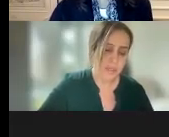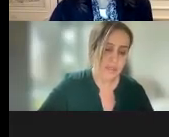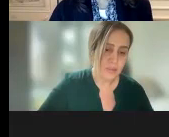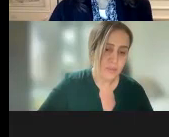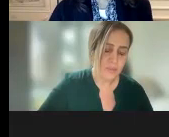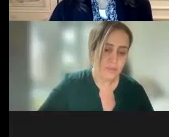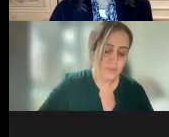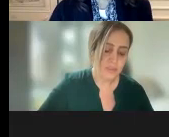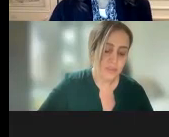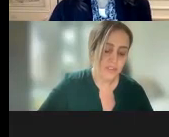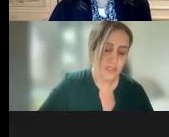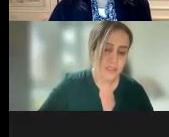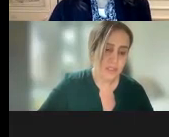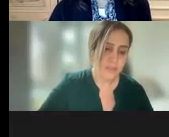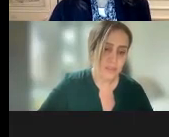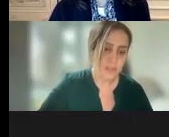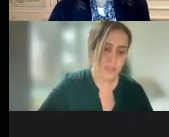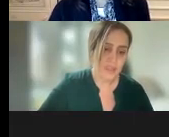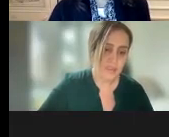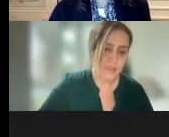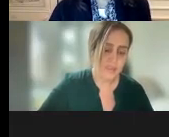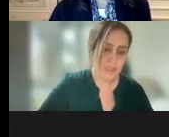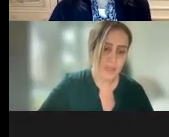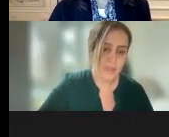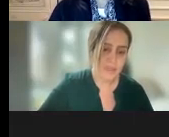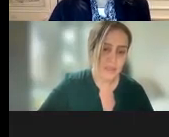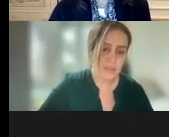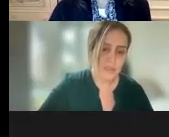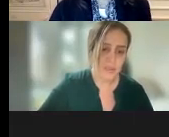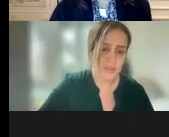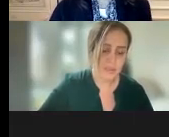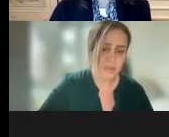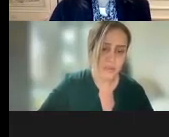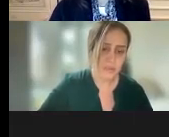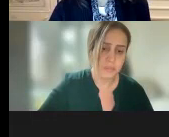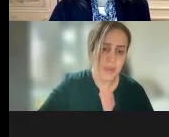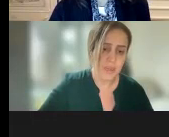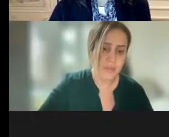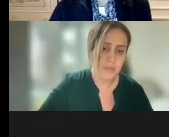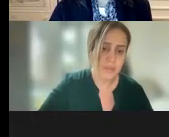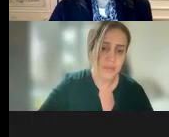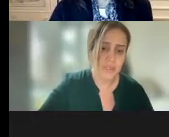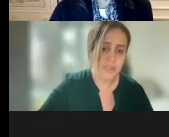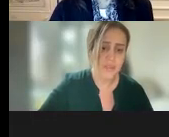and technical assistance opportunities that each agency offers within its area of expertise.